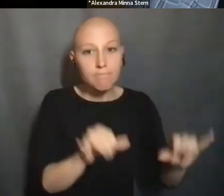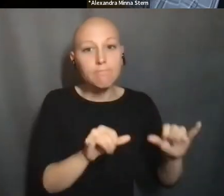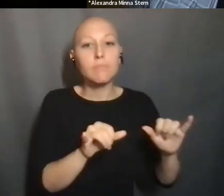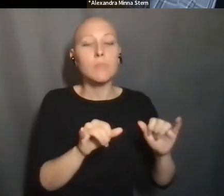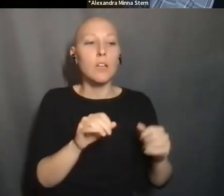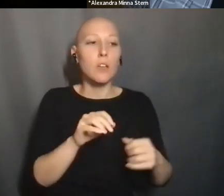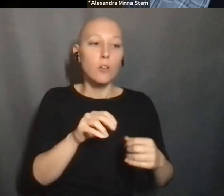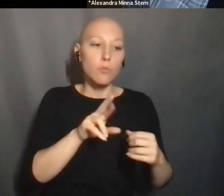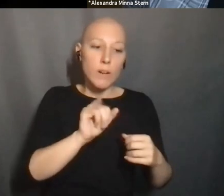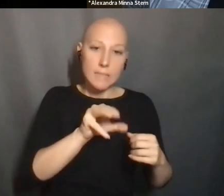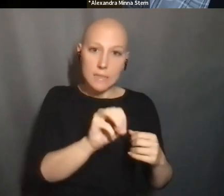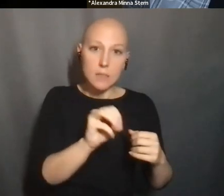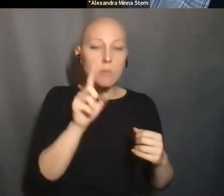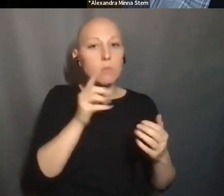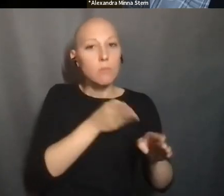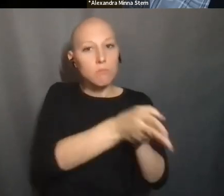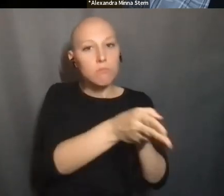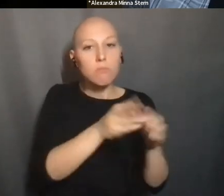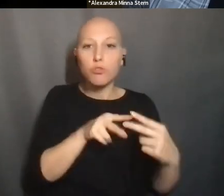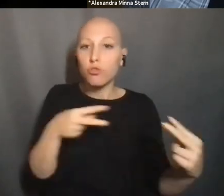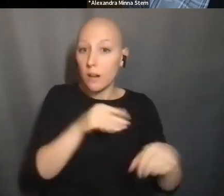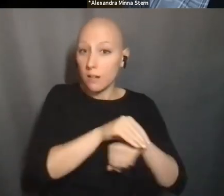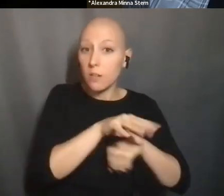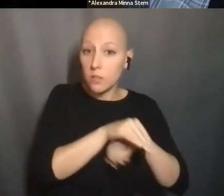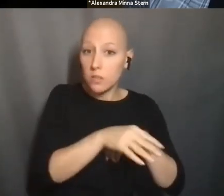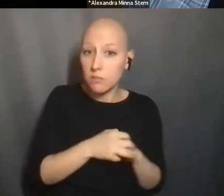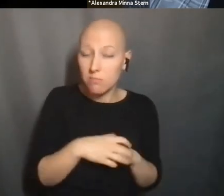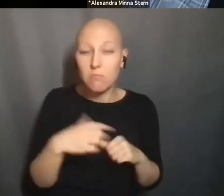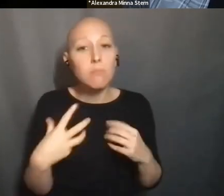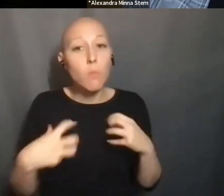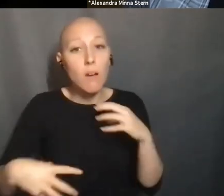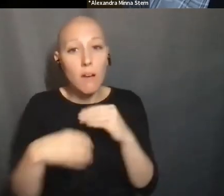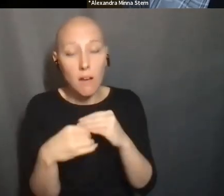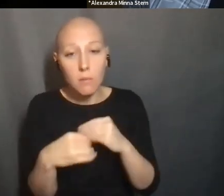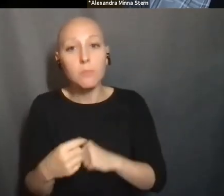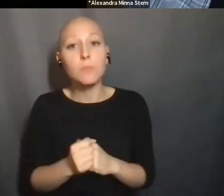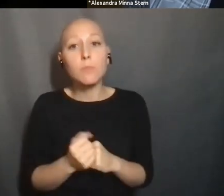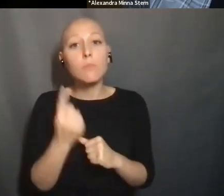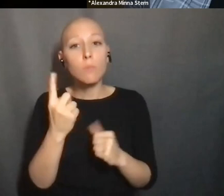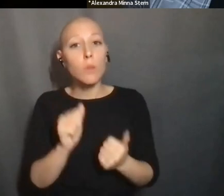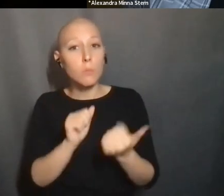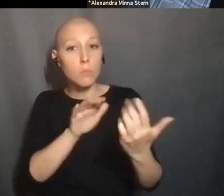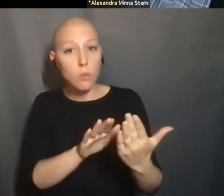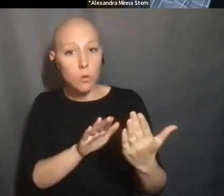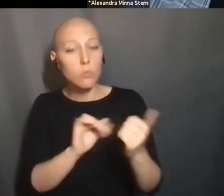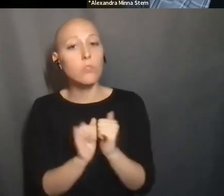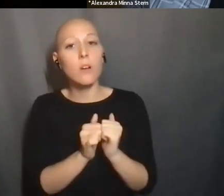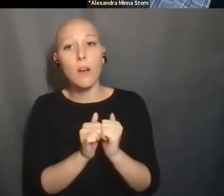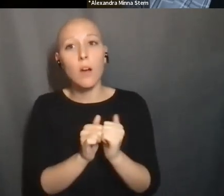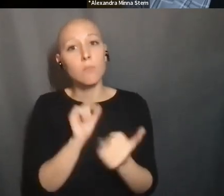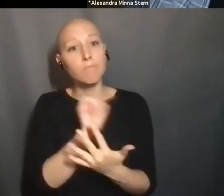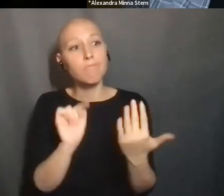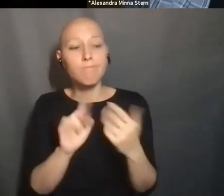COUNSELING. AND I'D JUST LIKE TO ADD TO THAT THAT ONE OF THE WAYS IN WHICH THIS, THESE KINDS OF